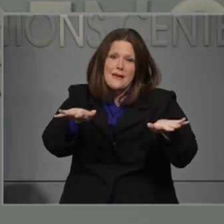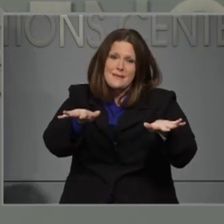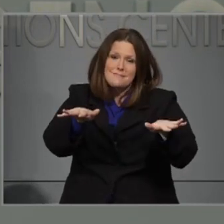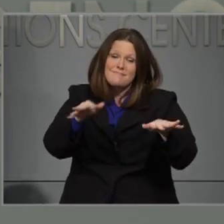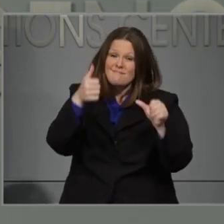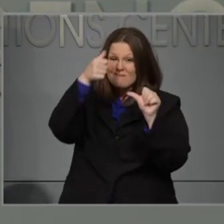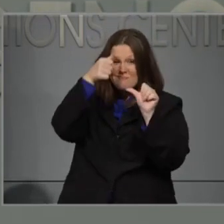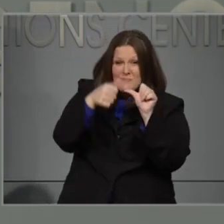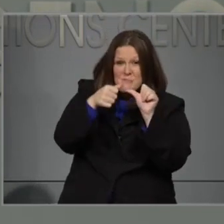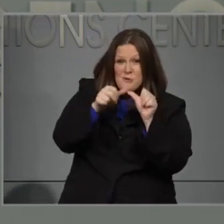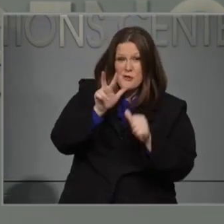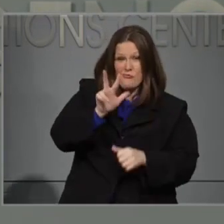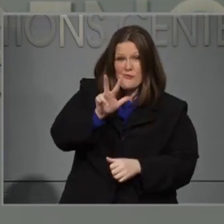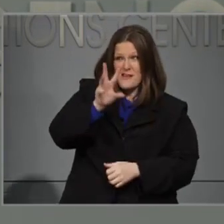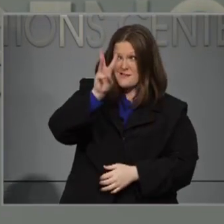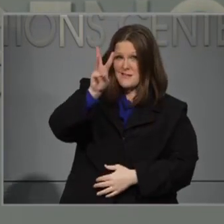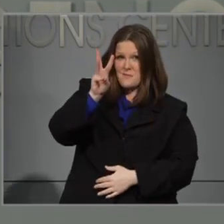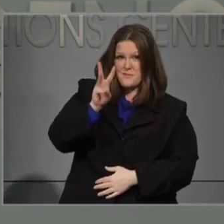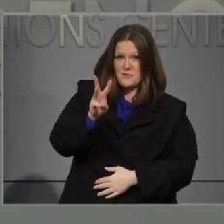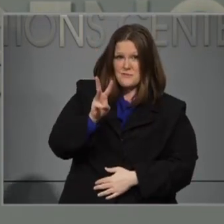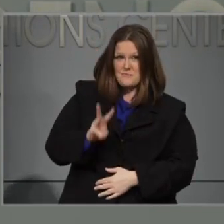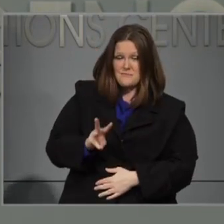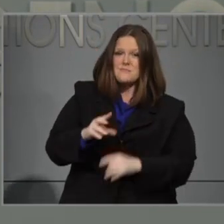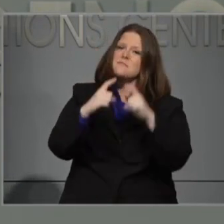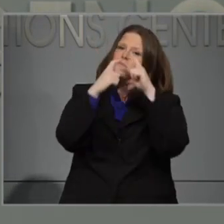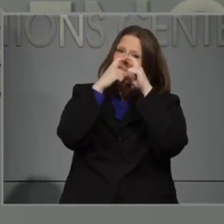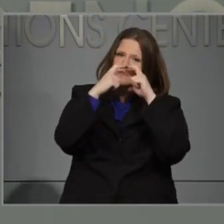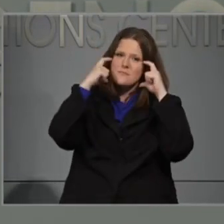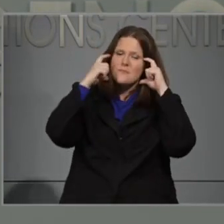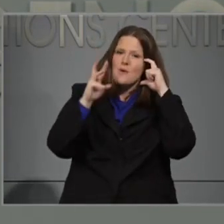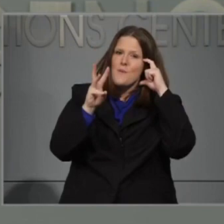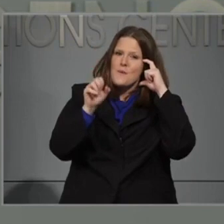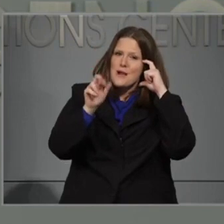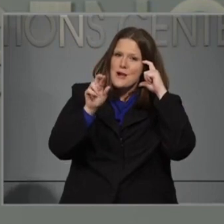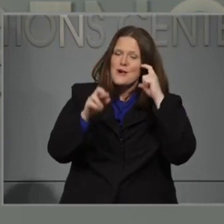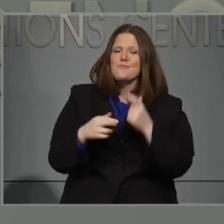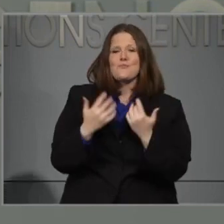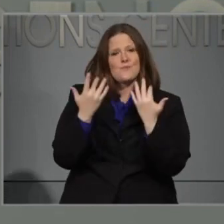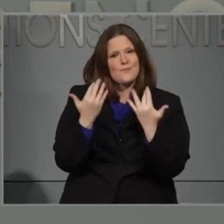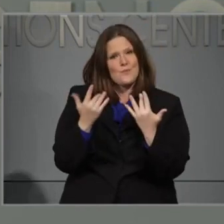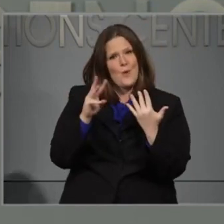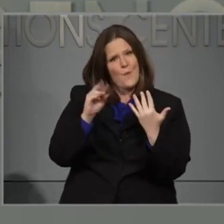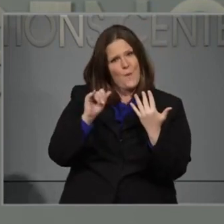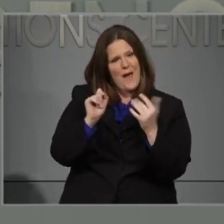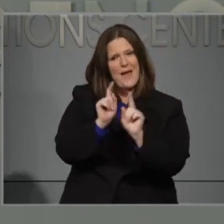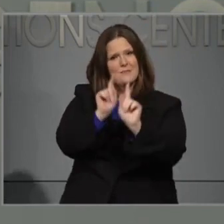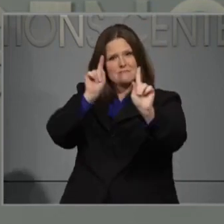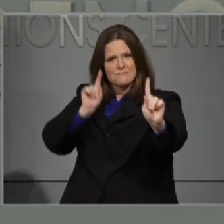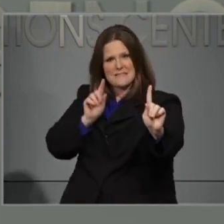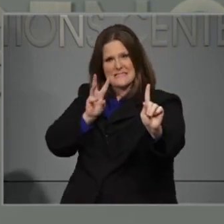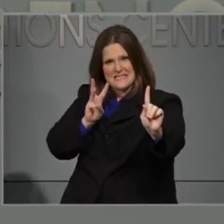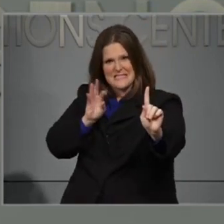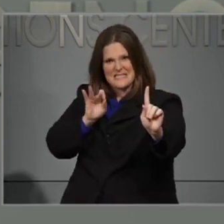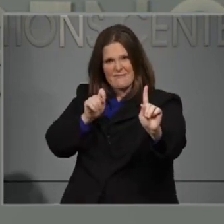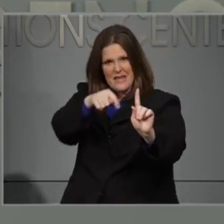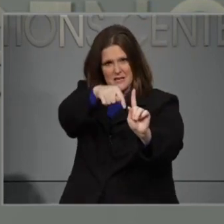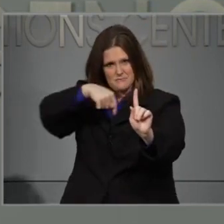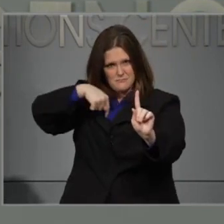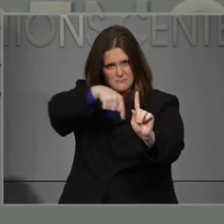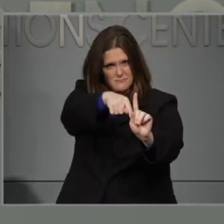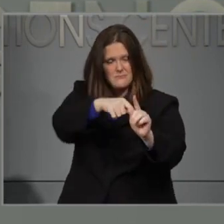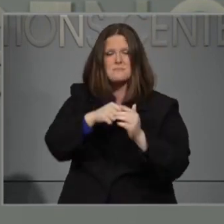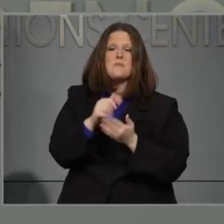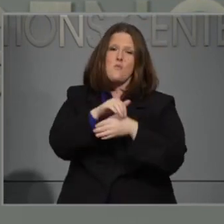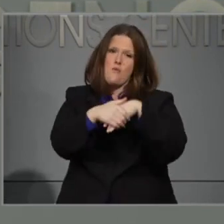the three Ws. Wear a face covering. Wait six feet apart. Wash your hands frequently. It's the